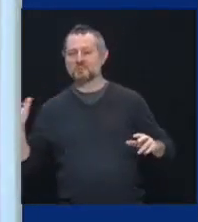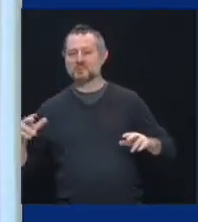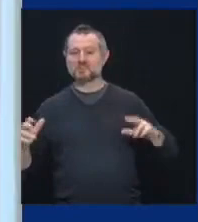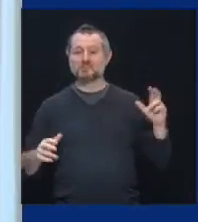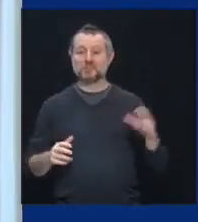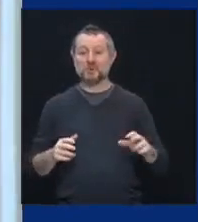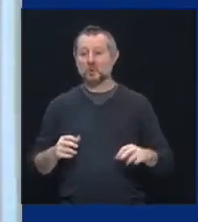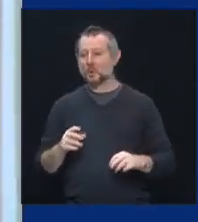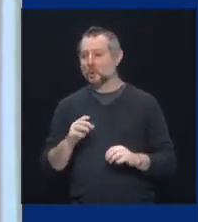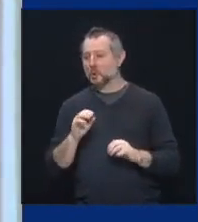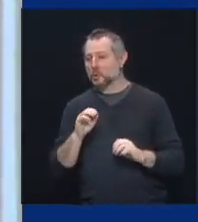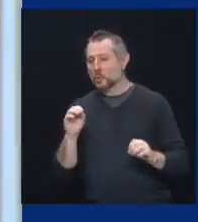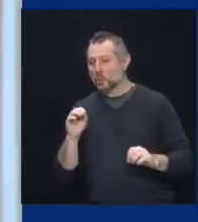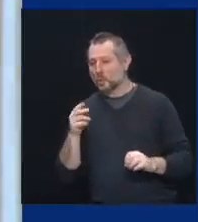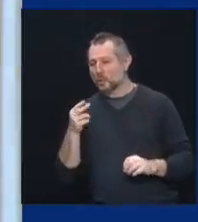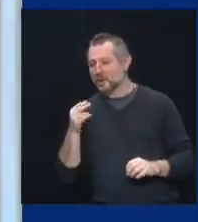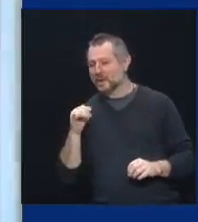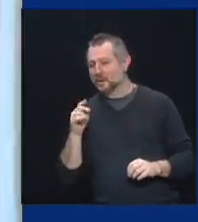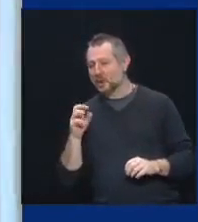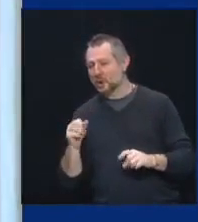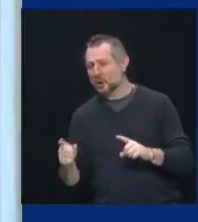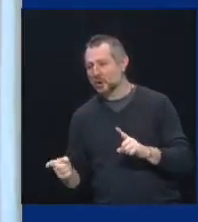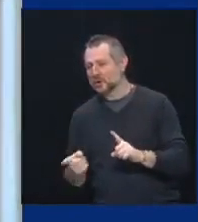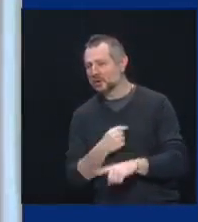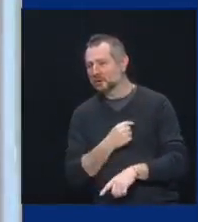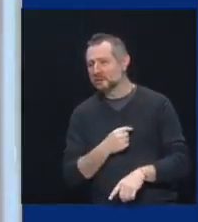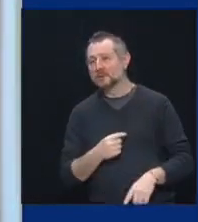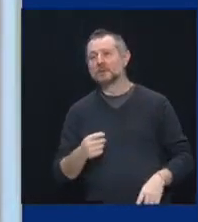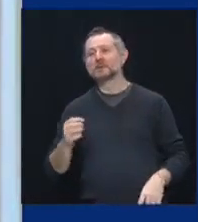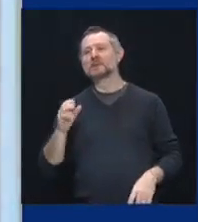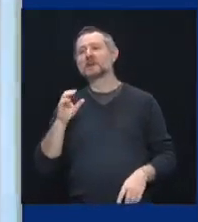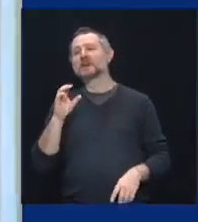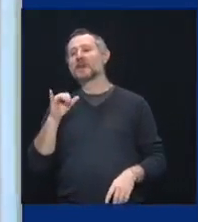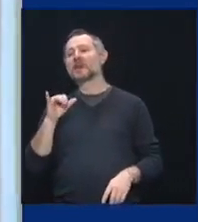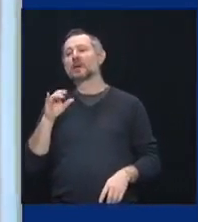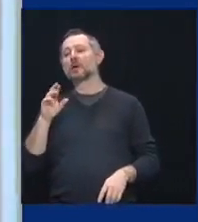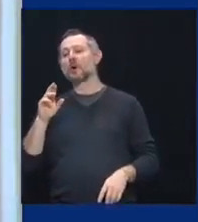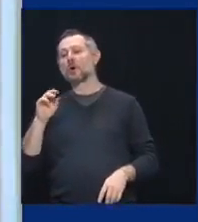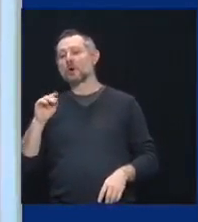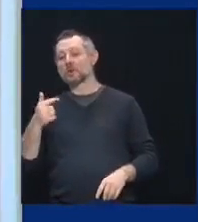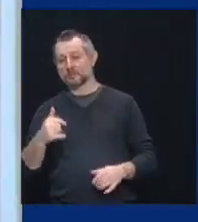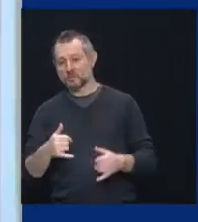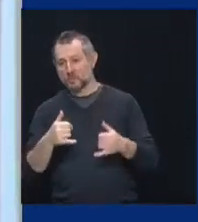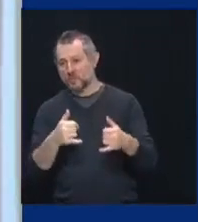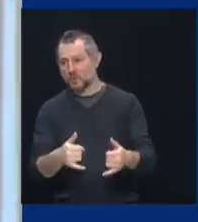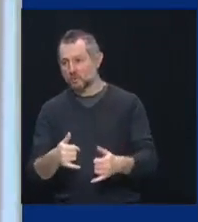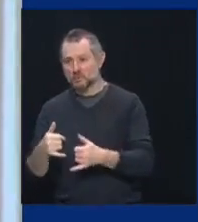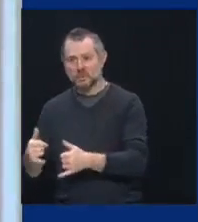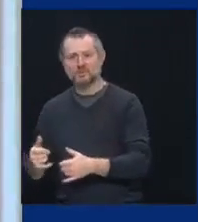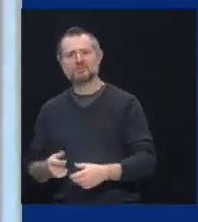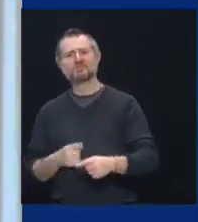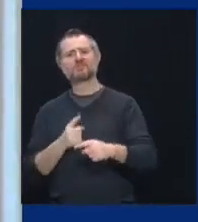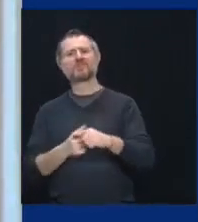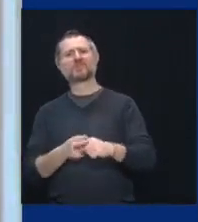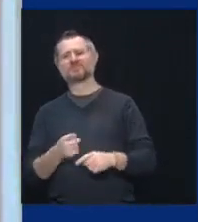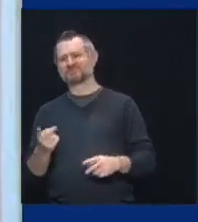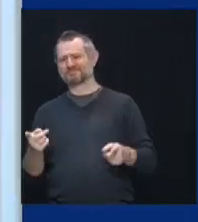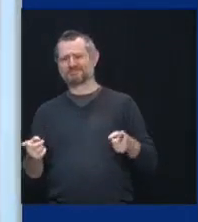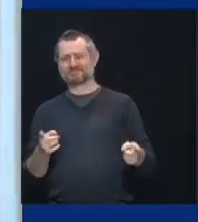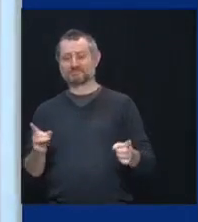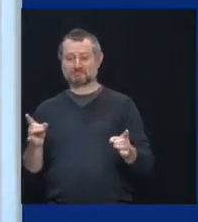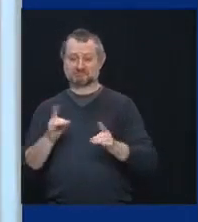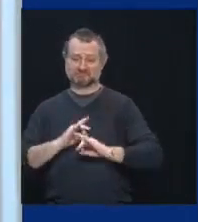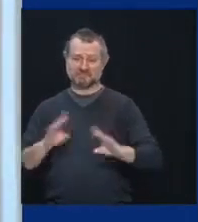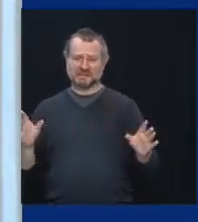awards, everything, but they're two of the most quality people, uh, that there are. So we're all lucky that they're here with us